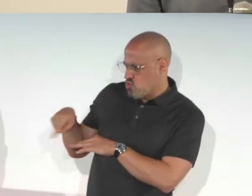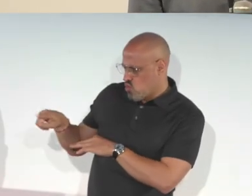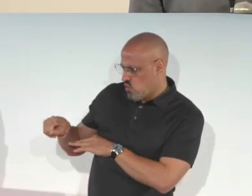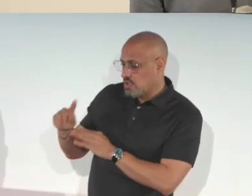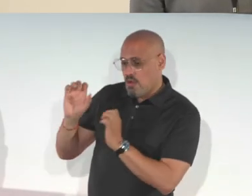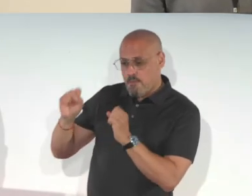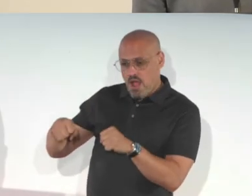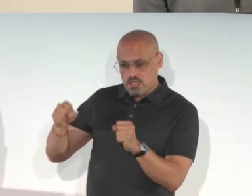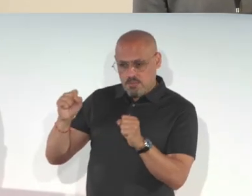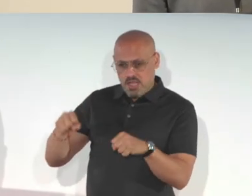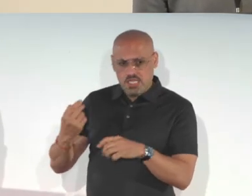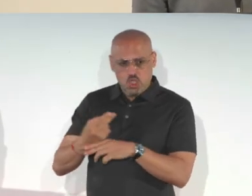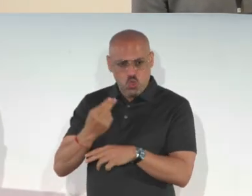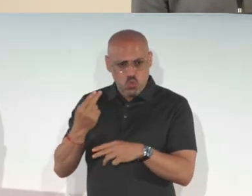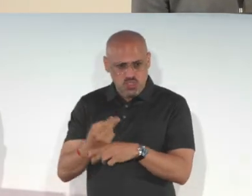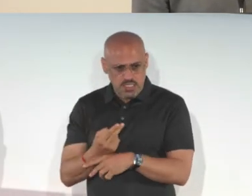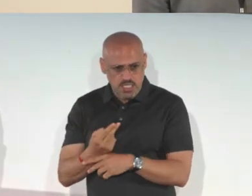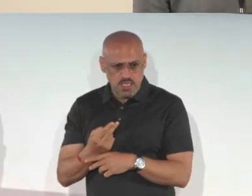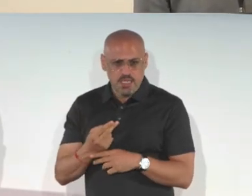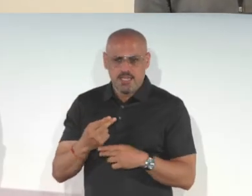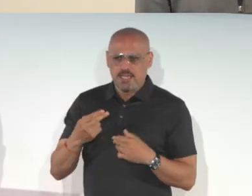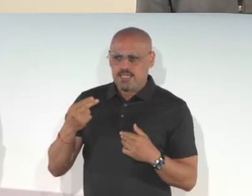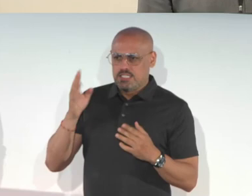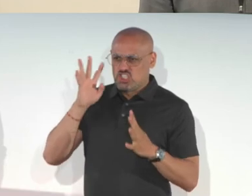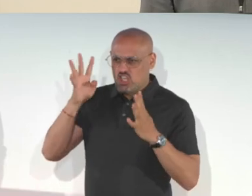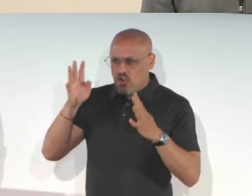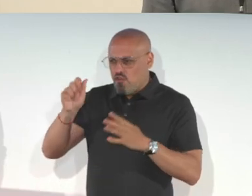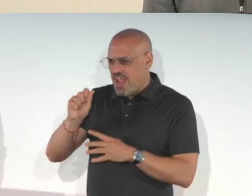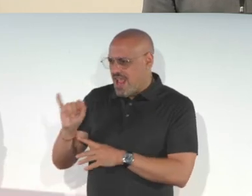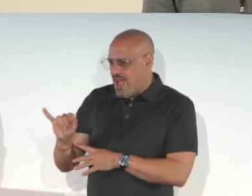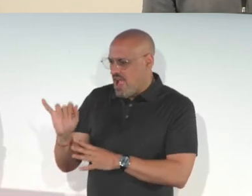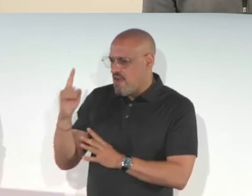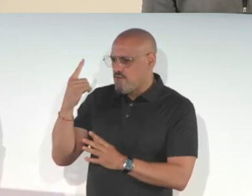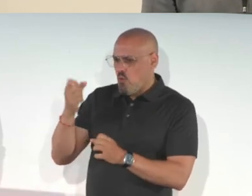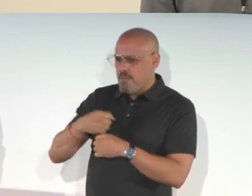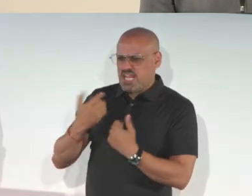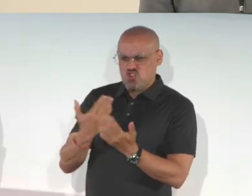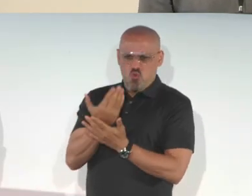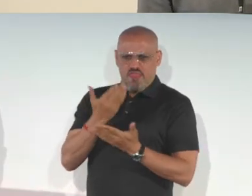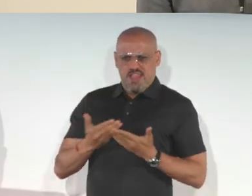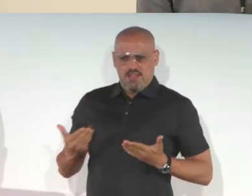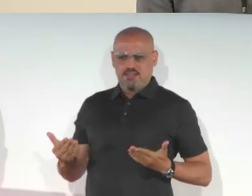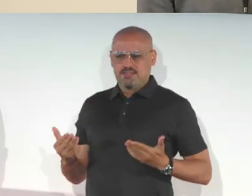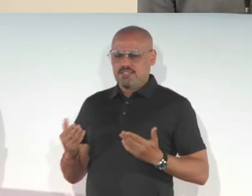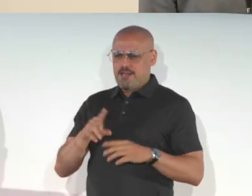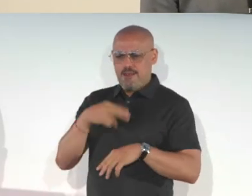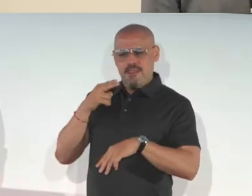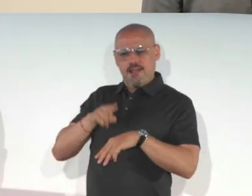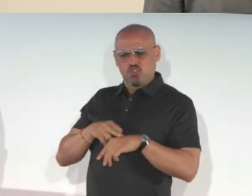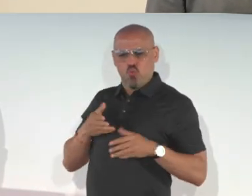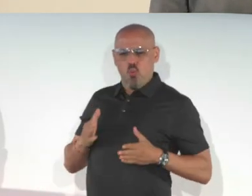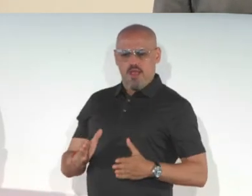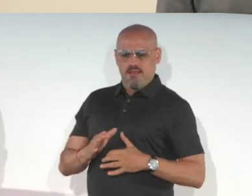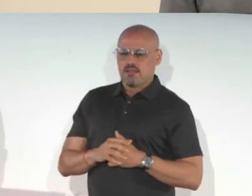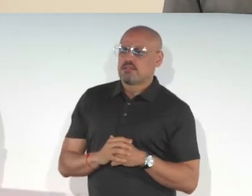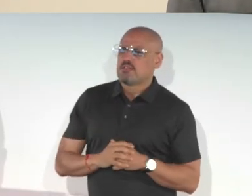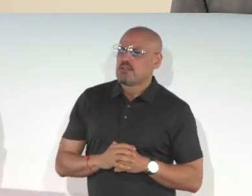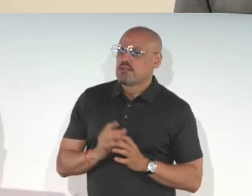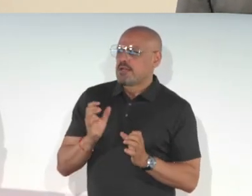I'm really curious. We saw in Liv's talk just before you about the possibility of using